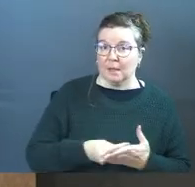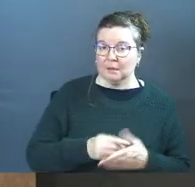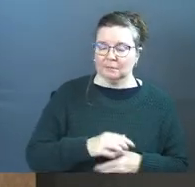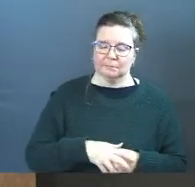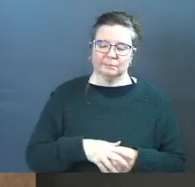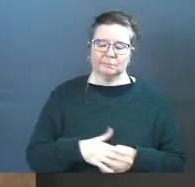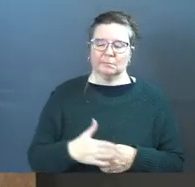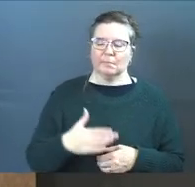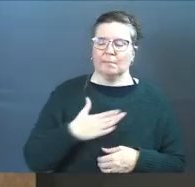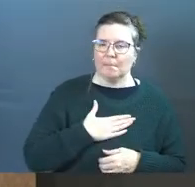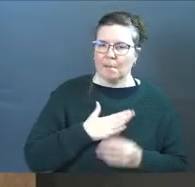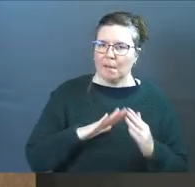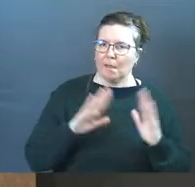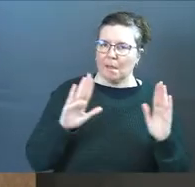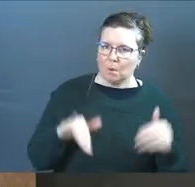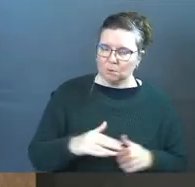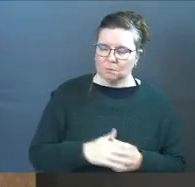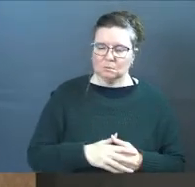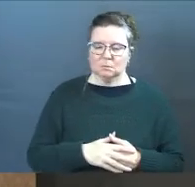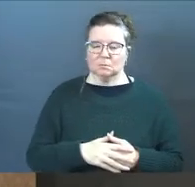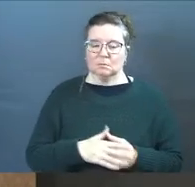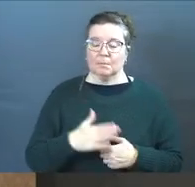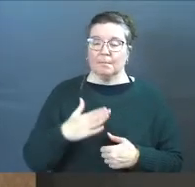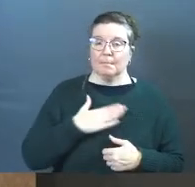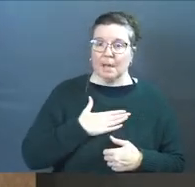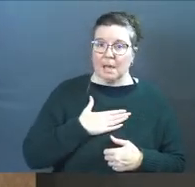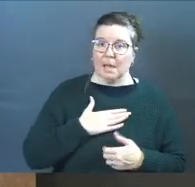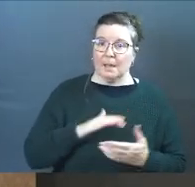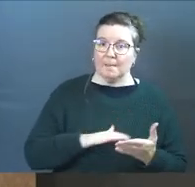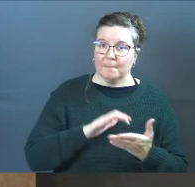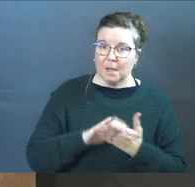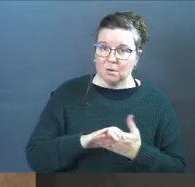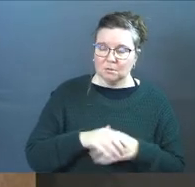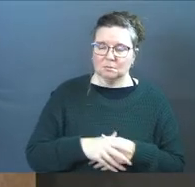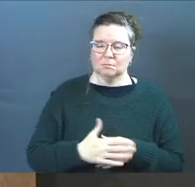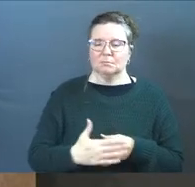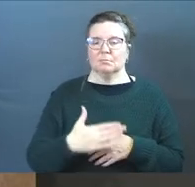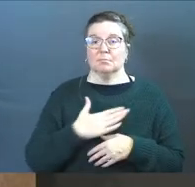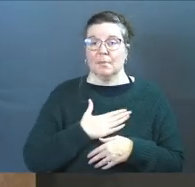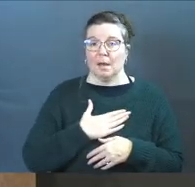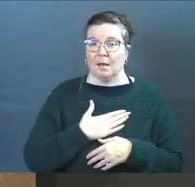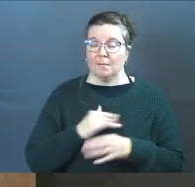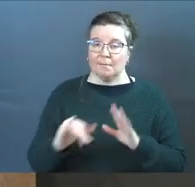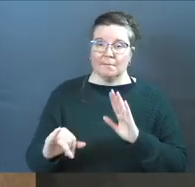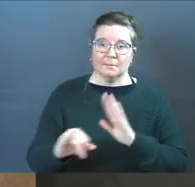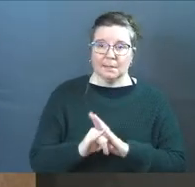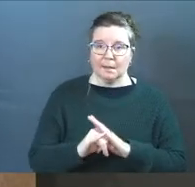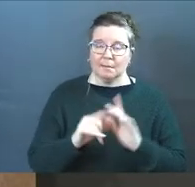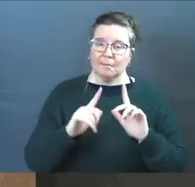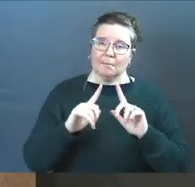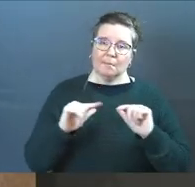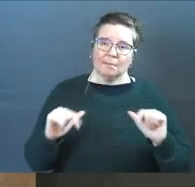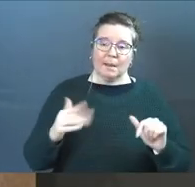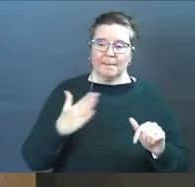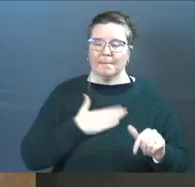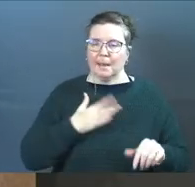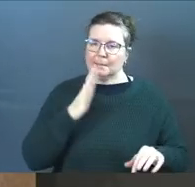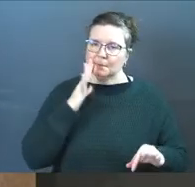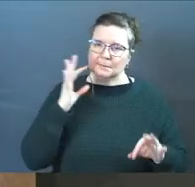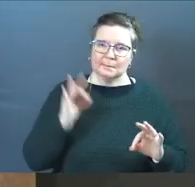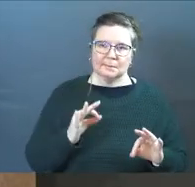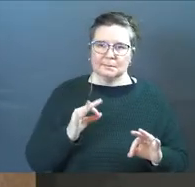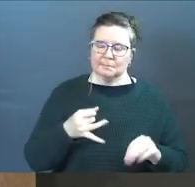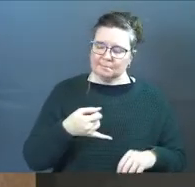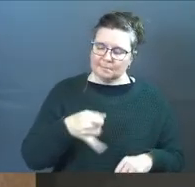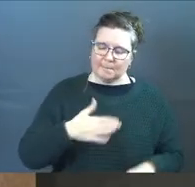it is my house it is my marriage it is my identity and these are my decisions